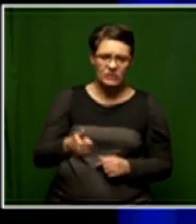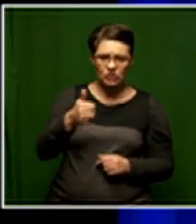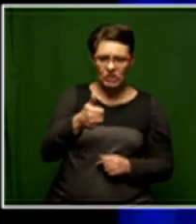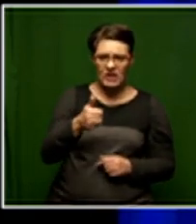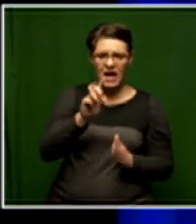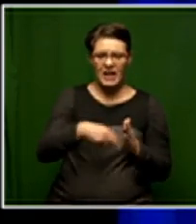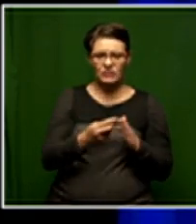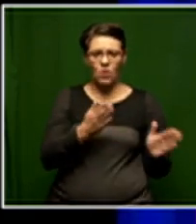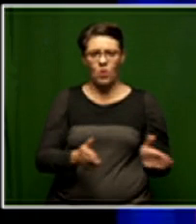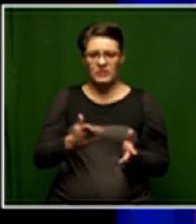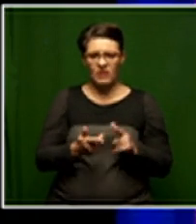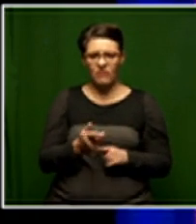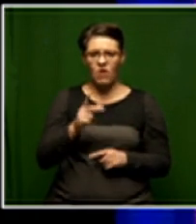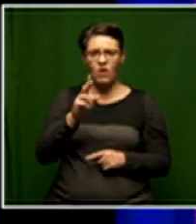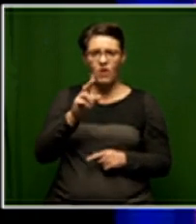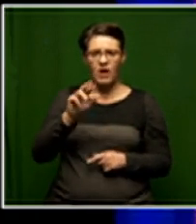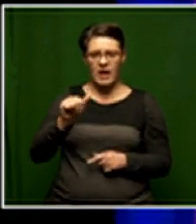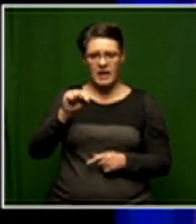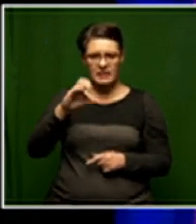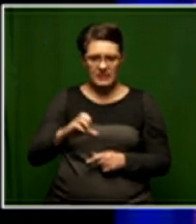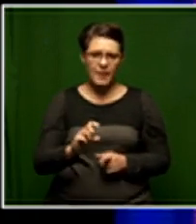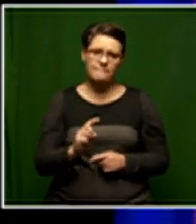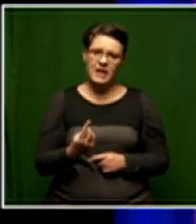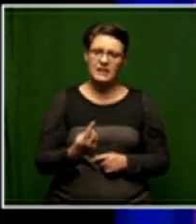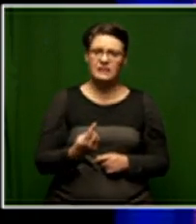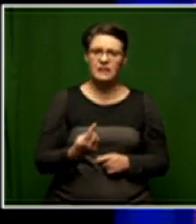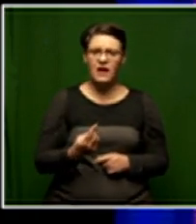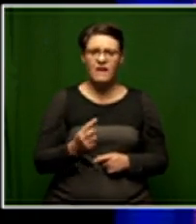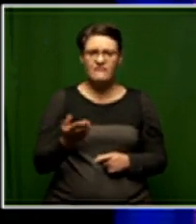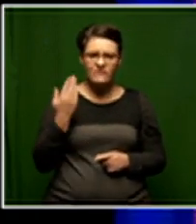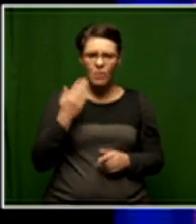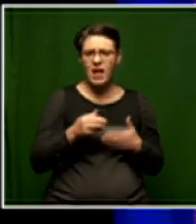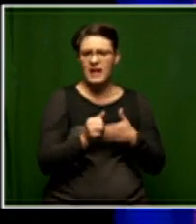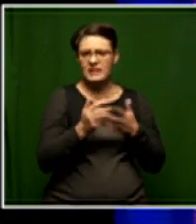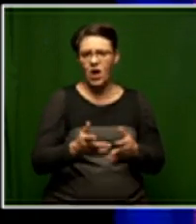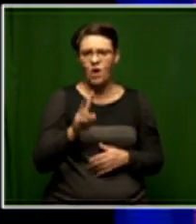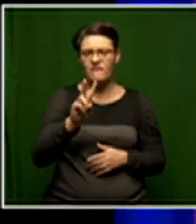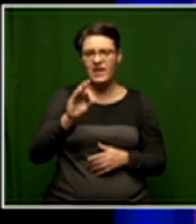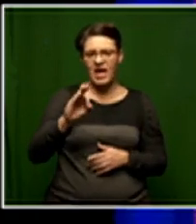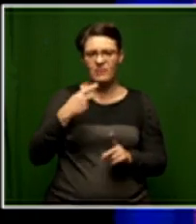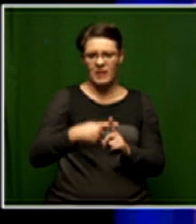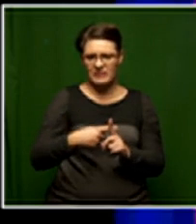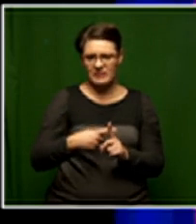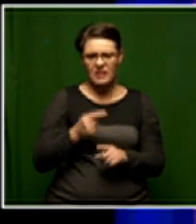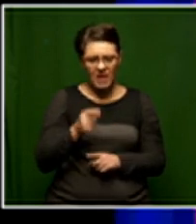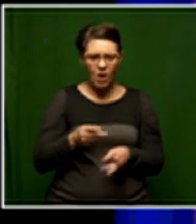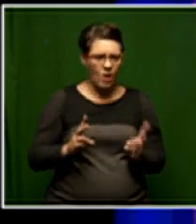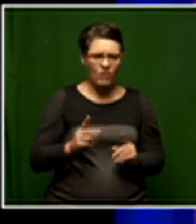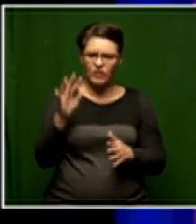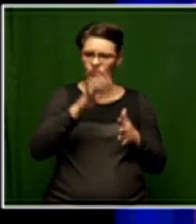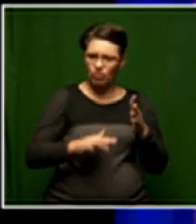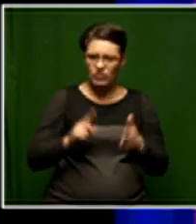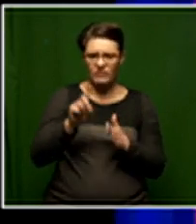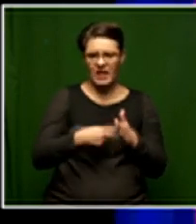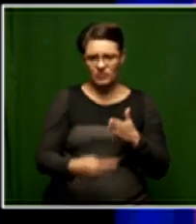elections organiser for the African National Congress in a few minutes. But first, let's speak to the former leader of the Freedom Front Plus, and the Freedom Front Plus, in a way, one of the stories